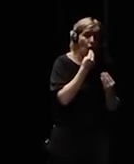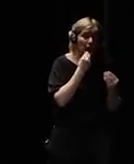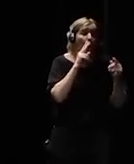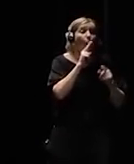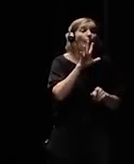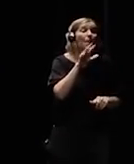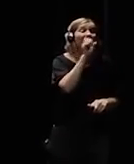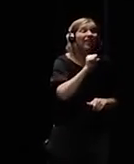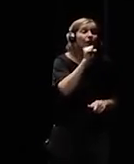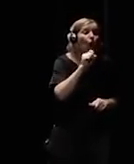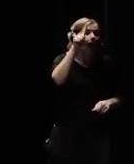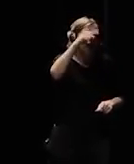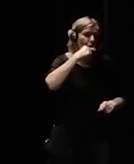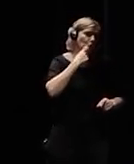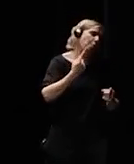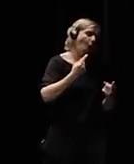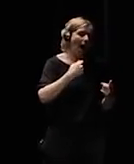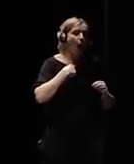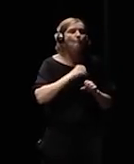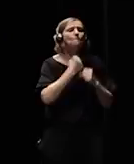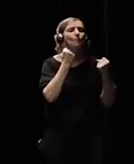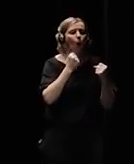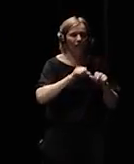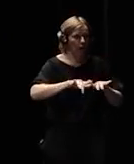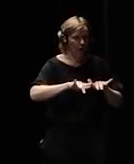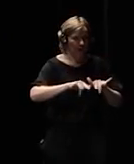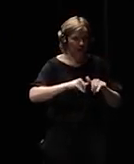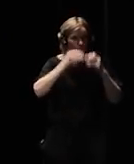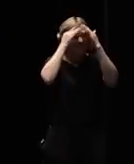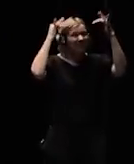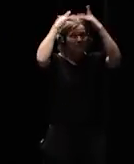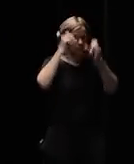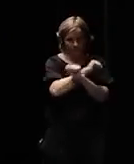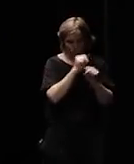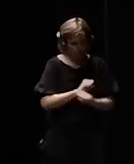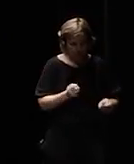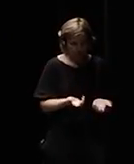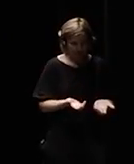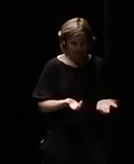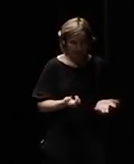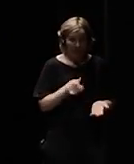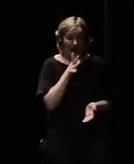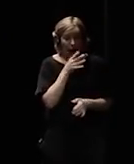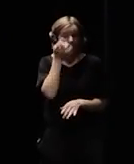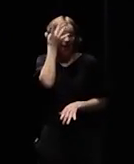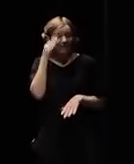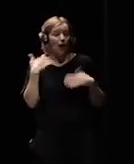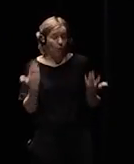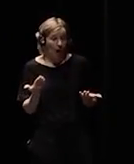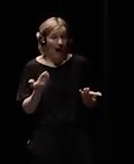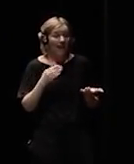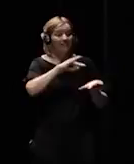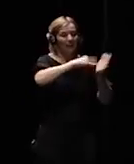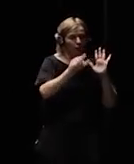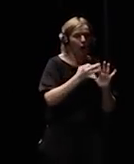whatever these devices are doing that it's first designed for human benefit for collective benefit for equal benefit